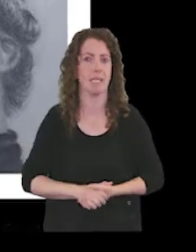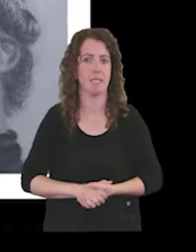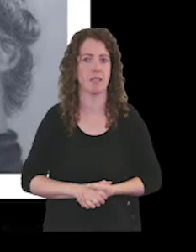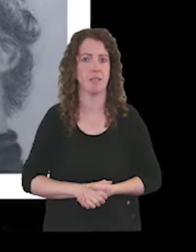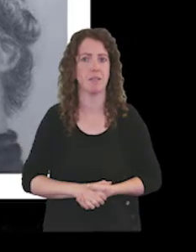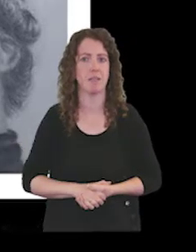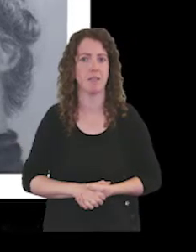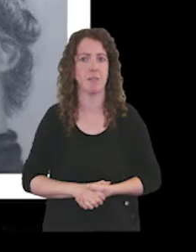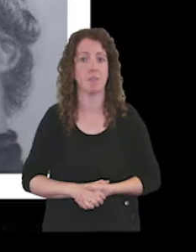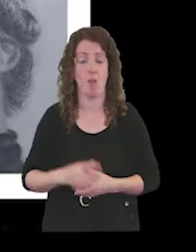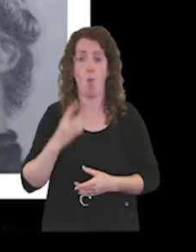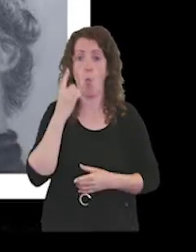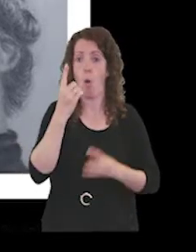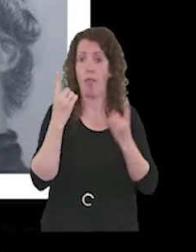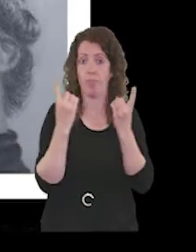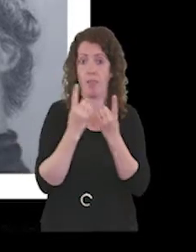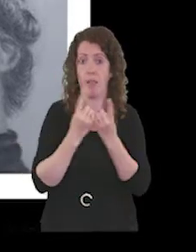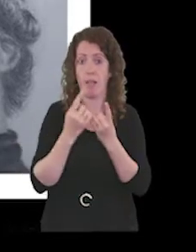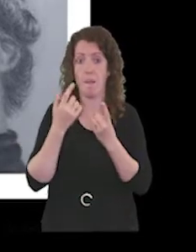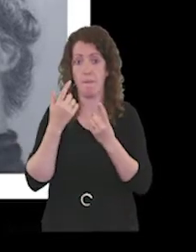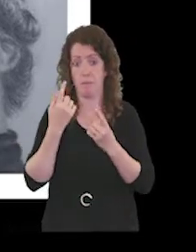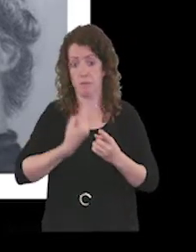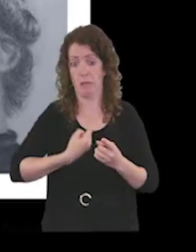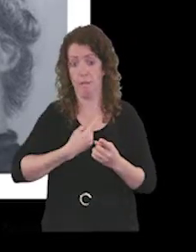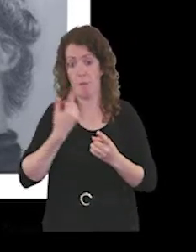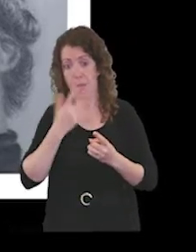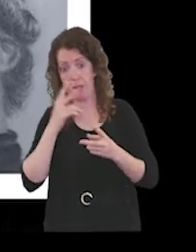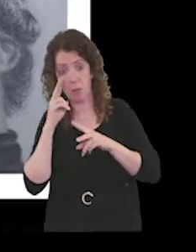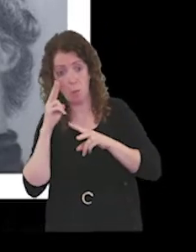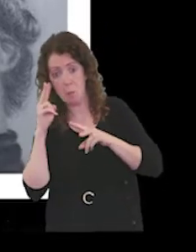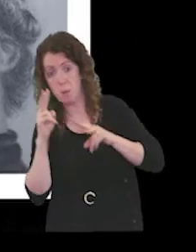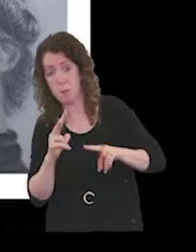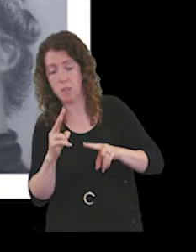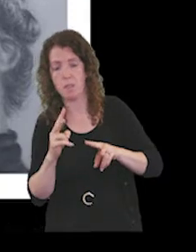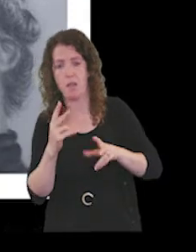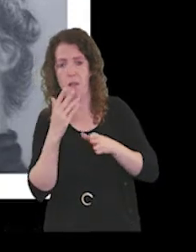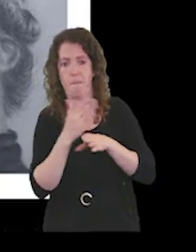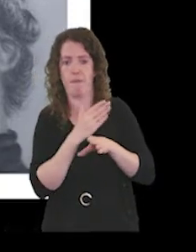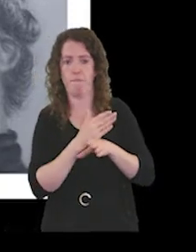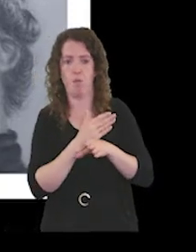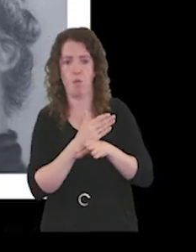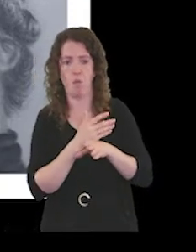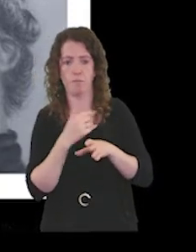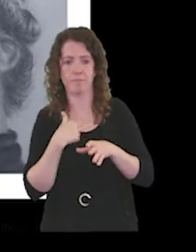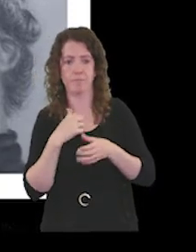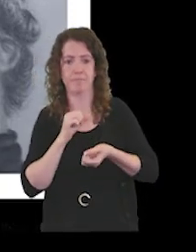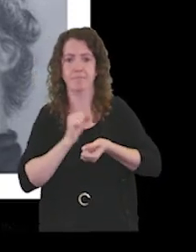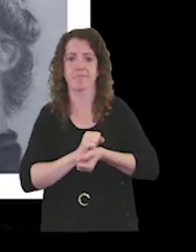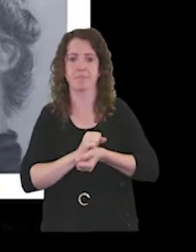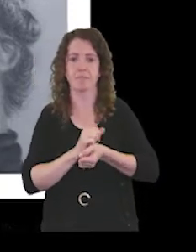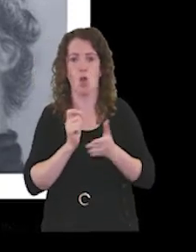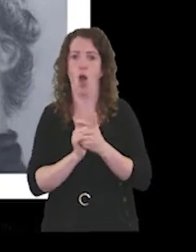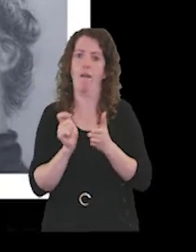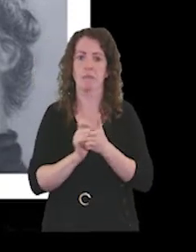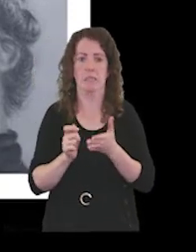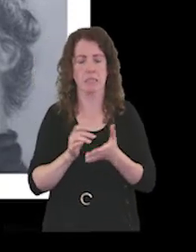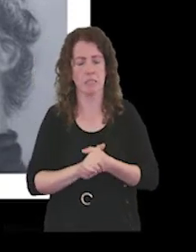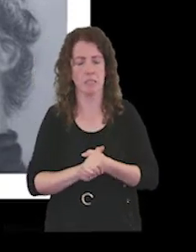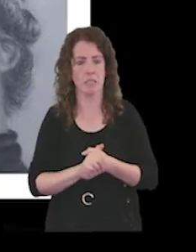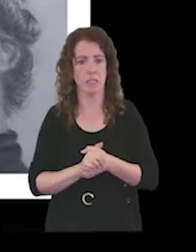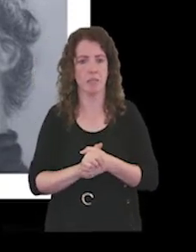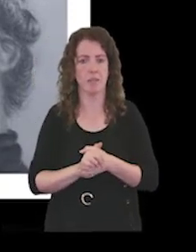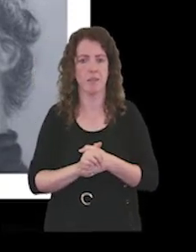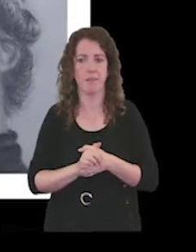One of the things that I had a chance to witness before I was confined to my office was